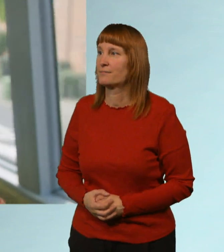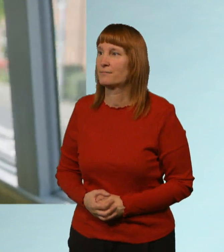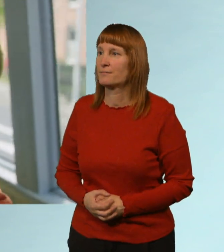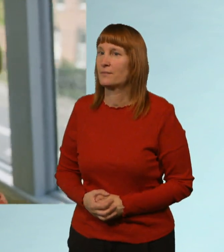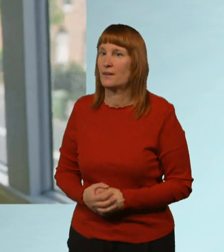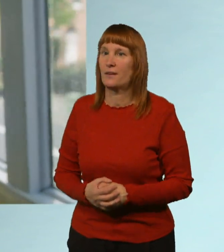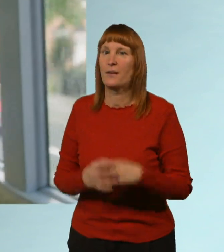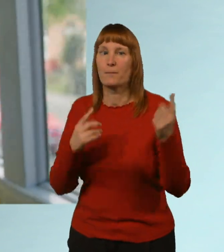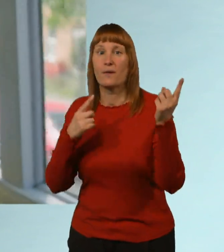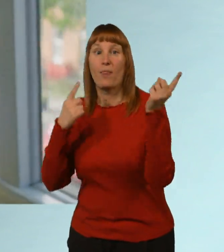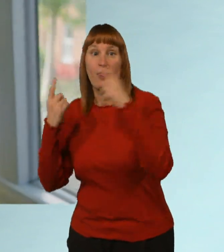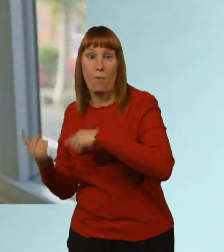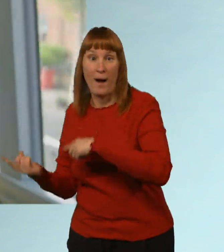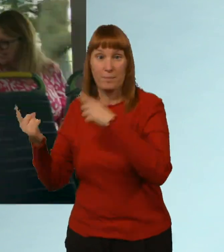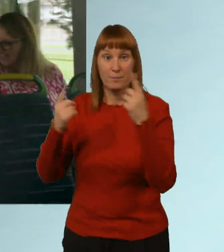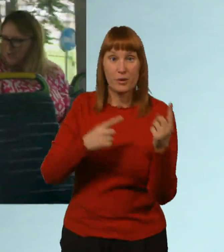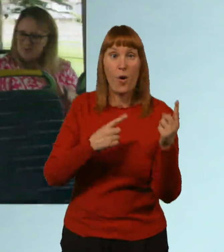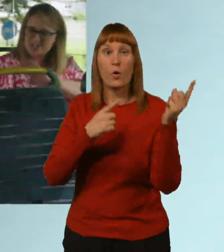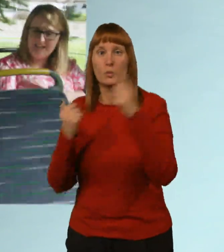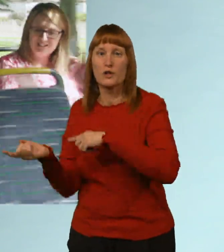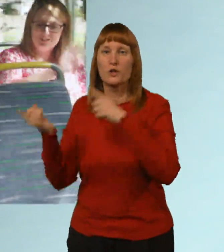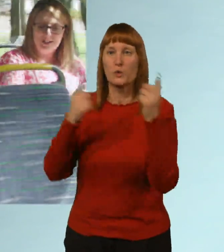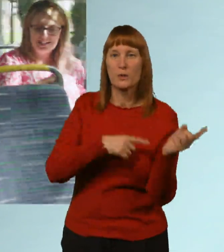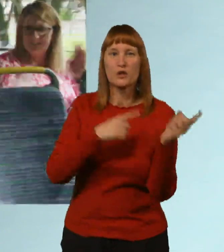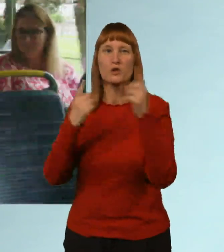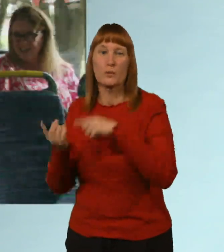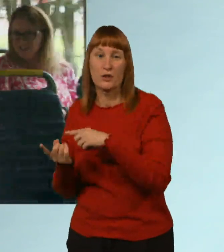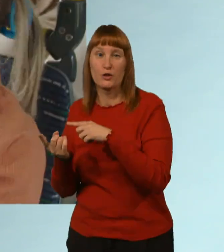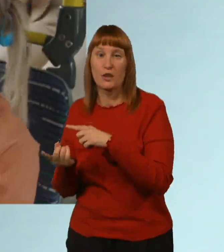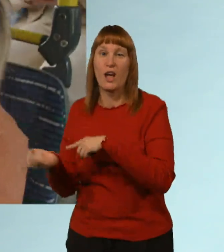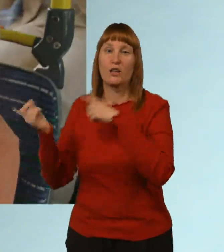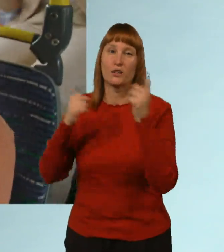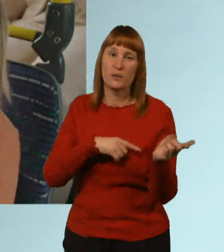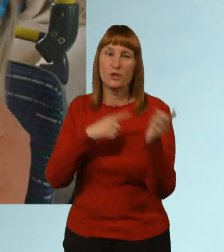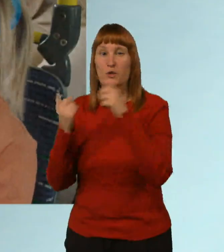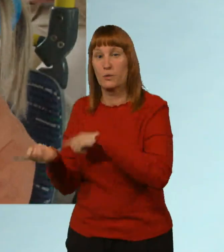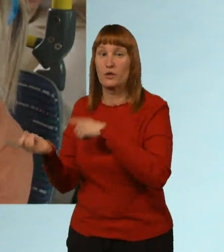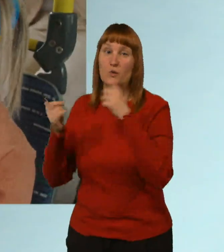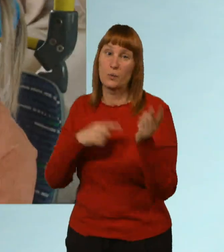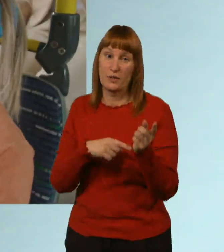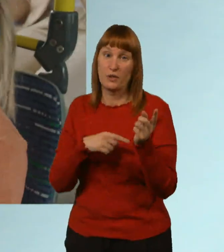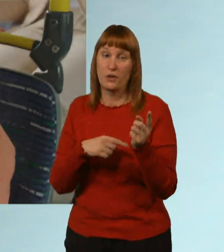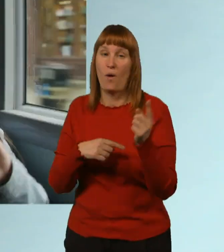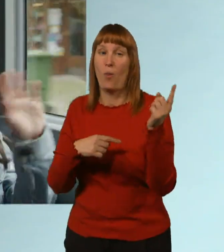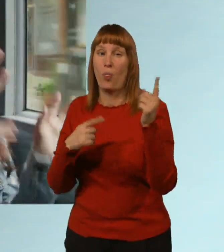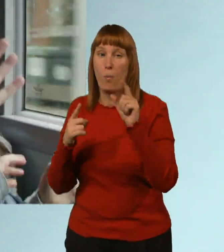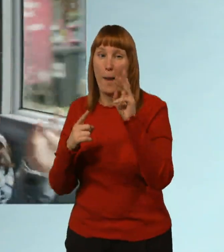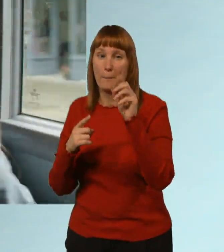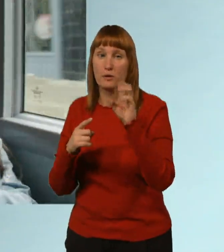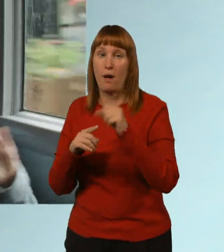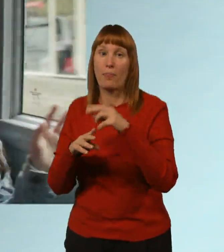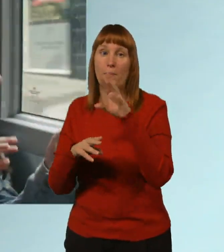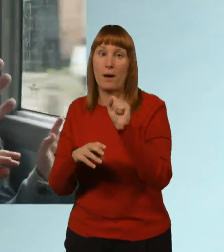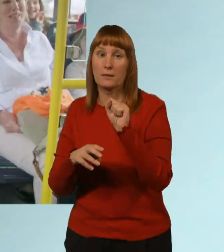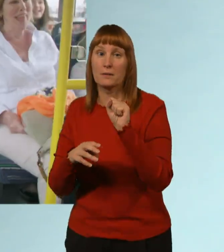The wipers on the bus go swish, swish, swish, swish. Swish,